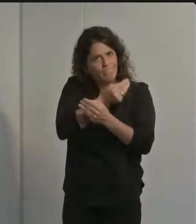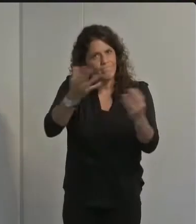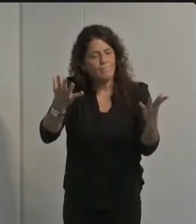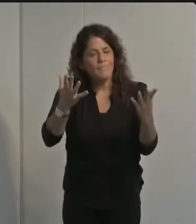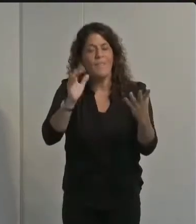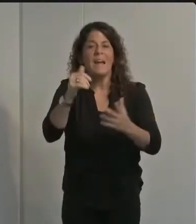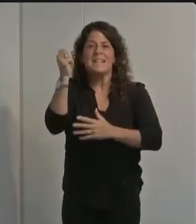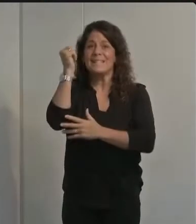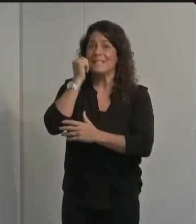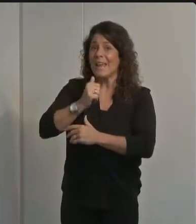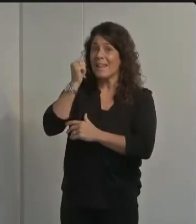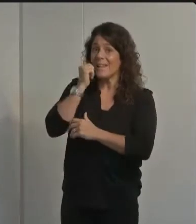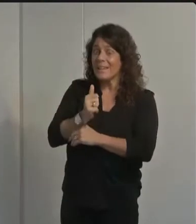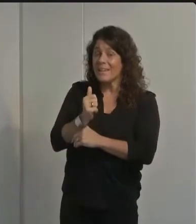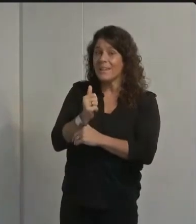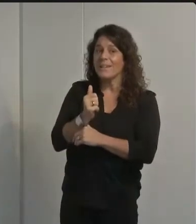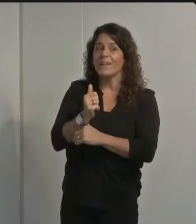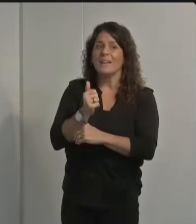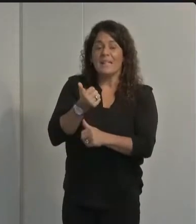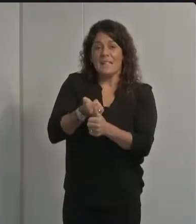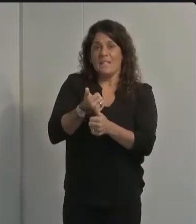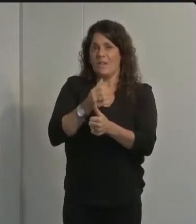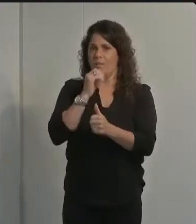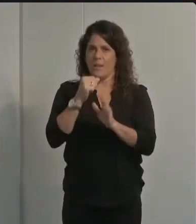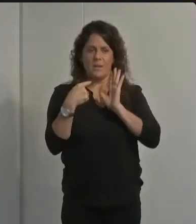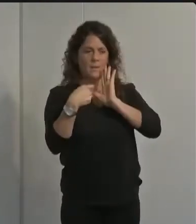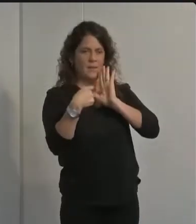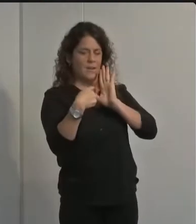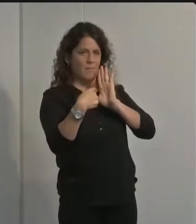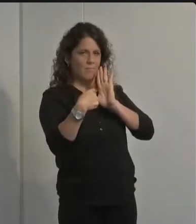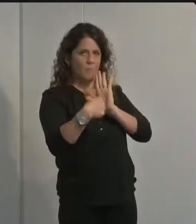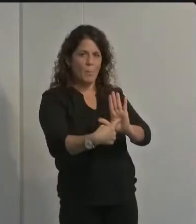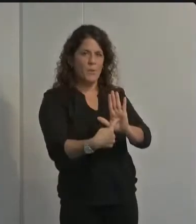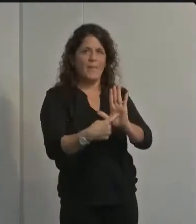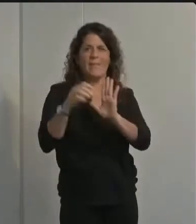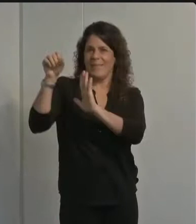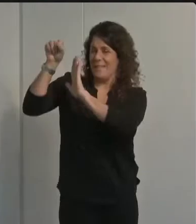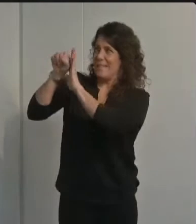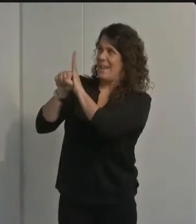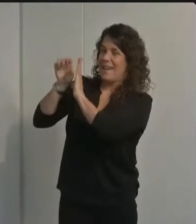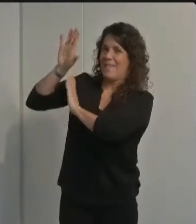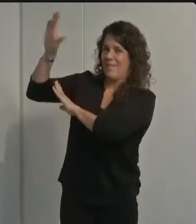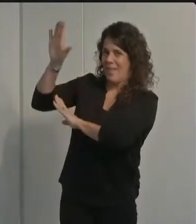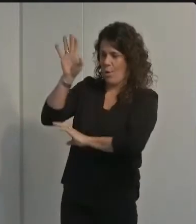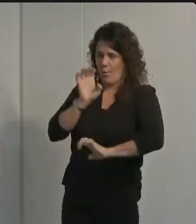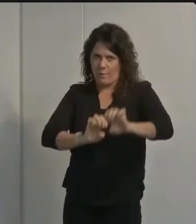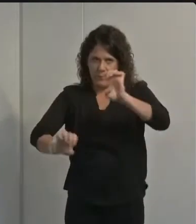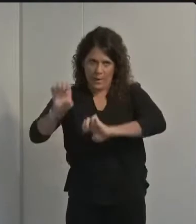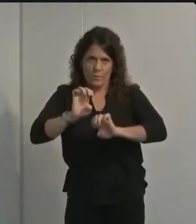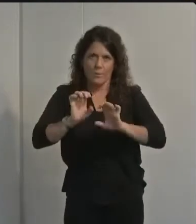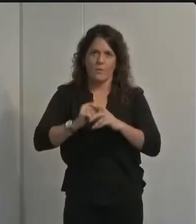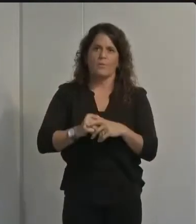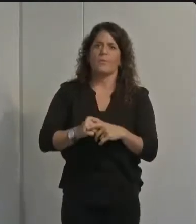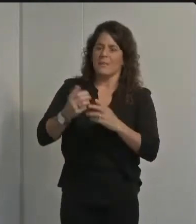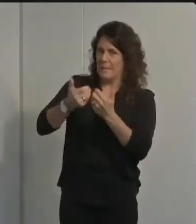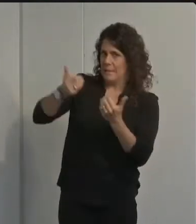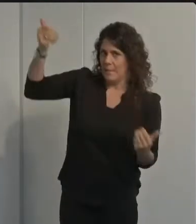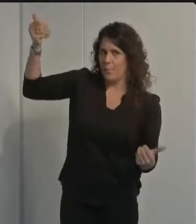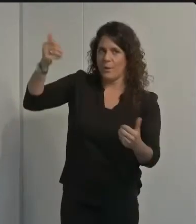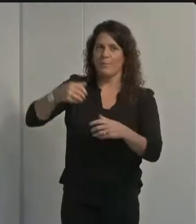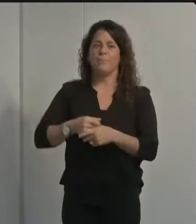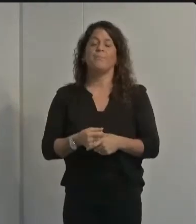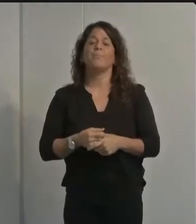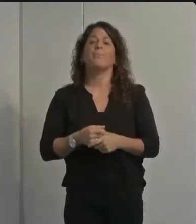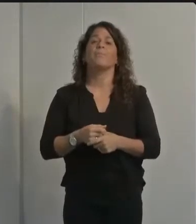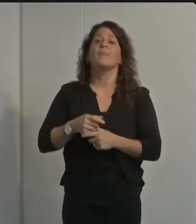basis are not representative of how the state evaluates our tier assessment our assignment the state reviews and validates the average